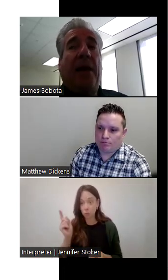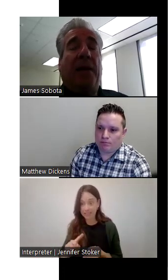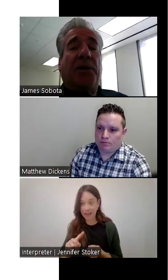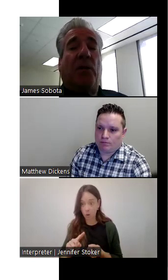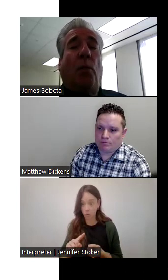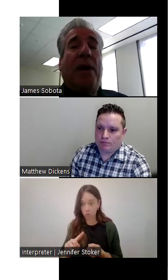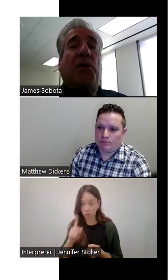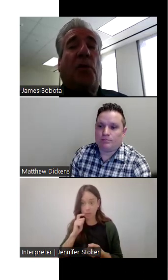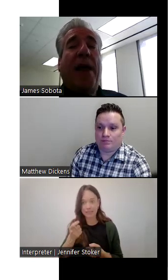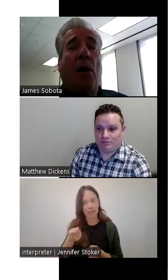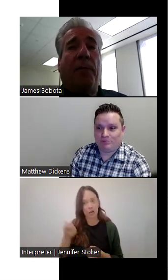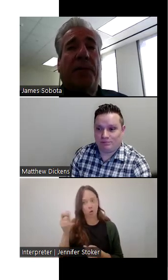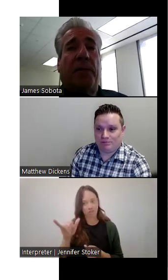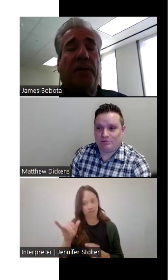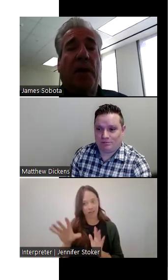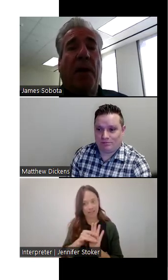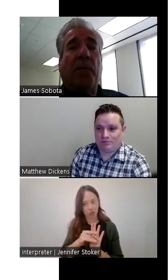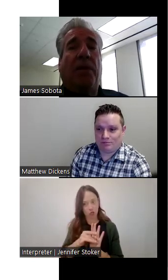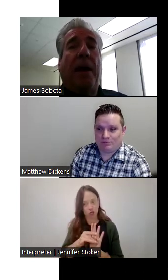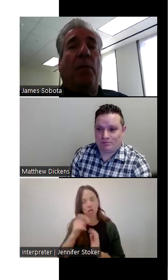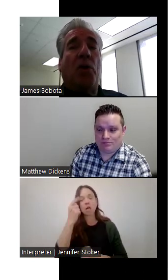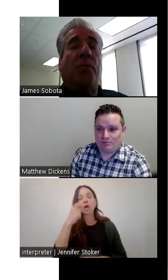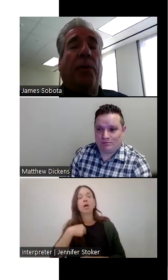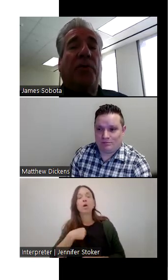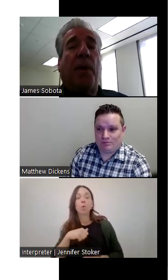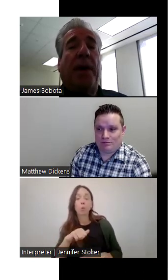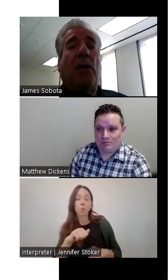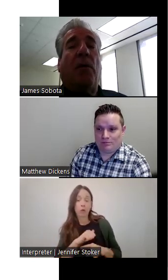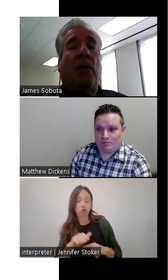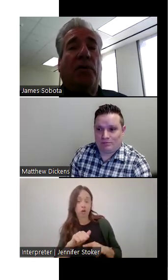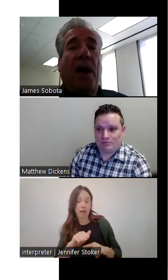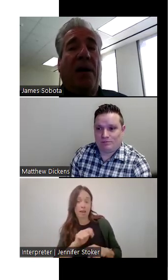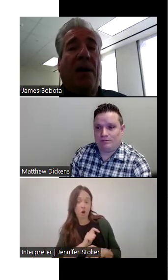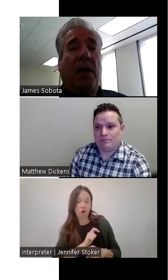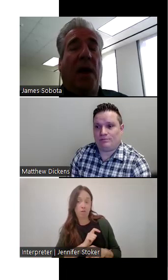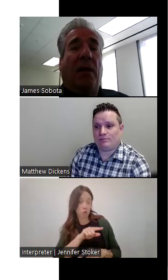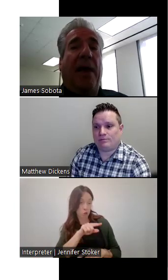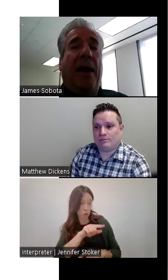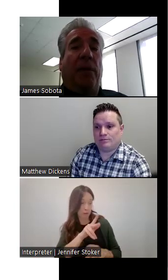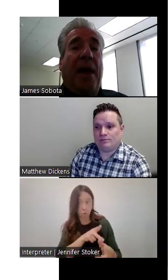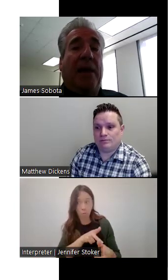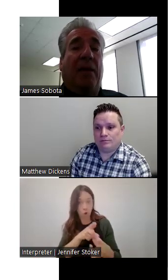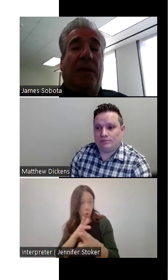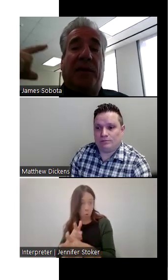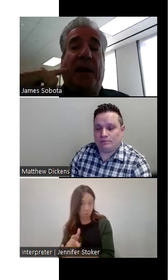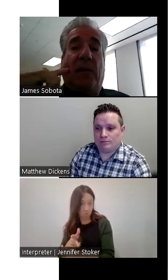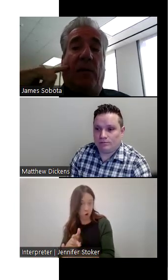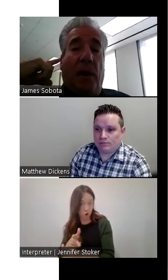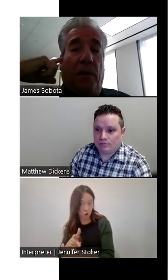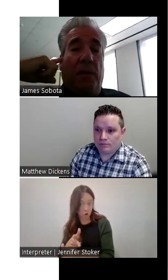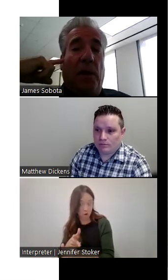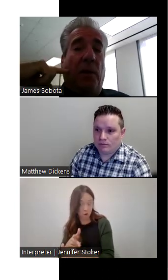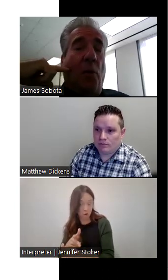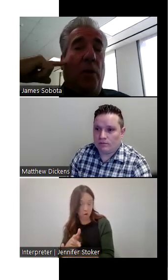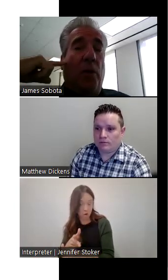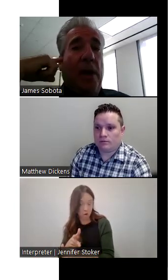And in addition, we train officers that when you pull somebody over on traffic, that when they give the signal,